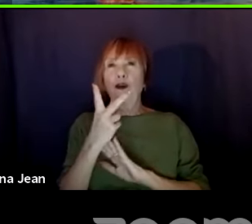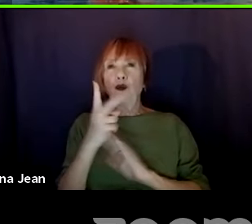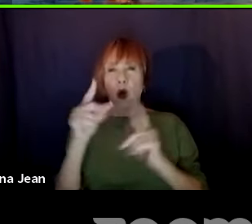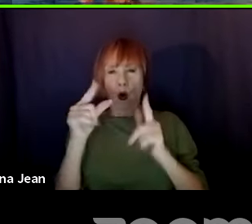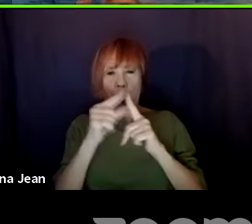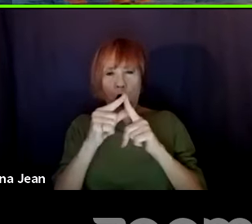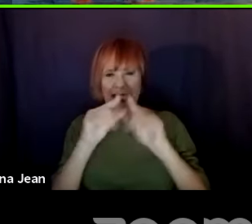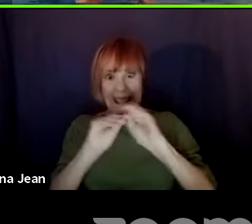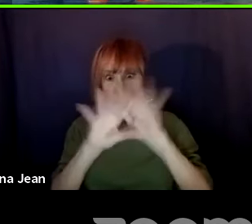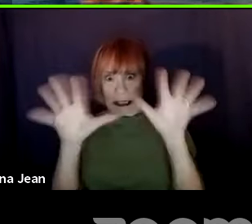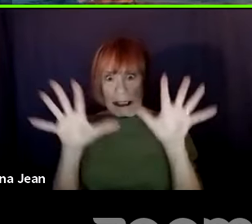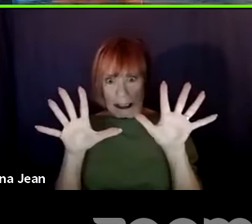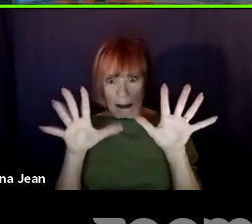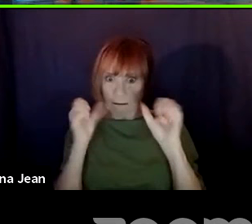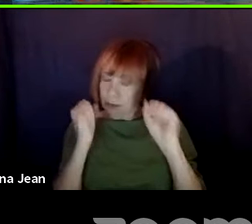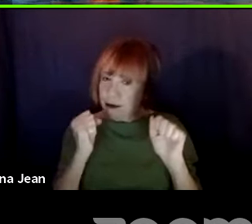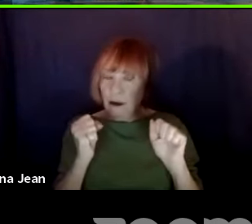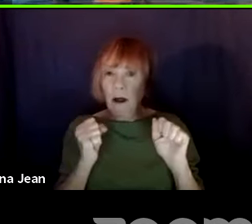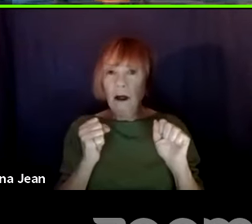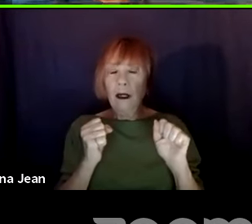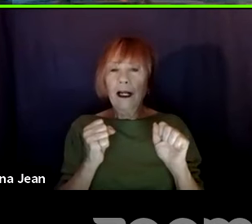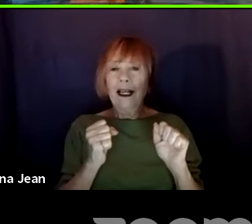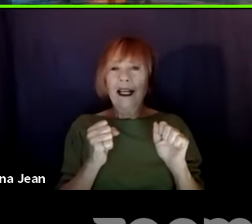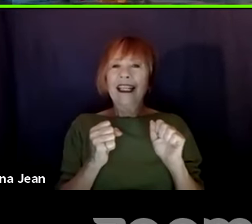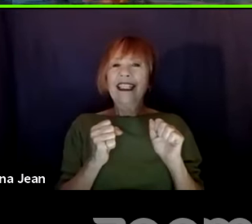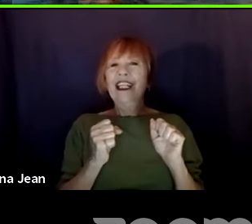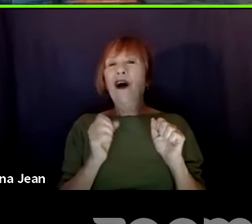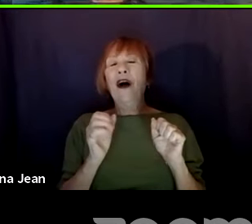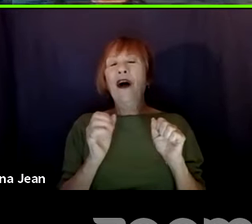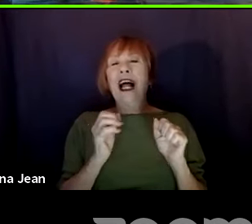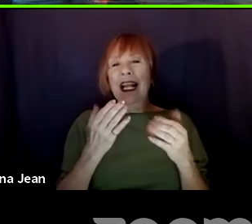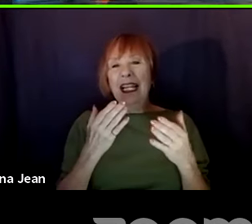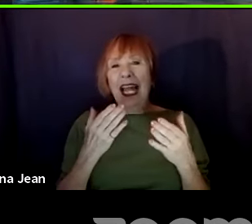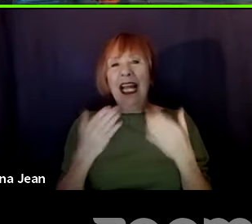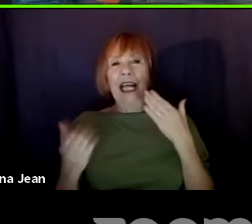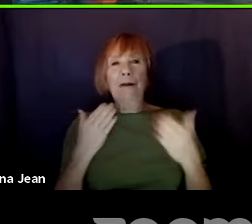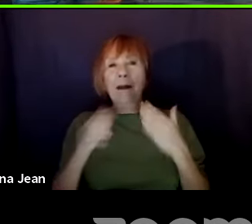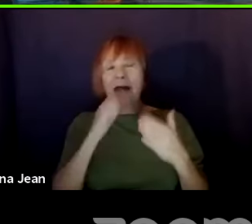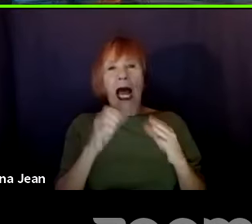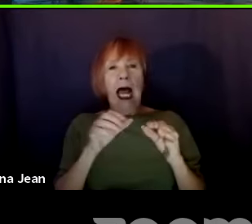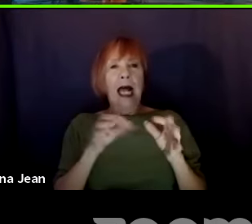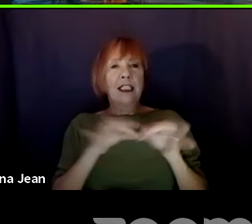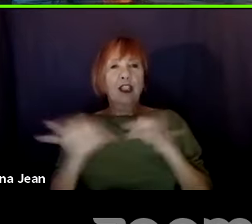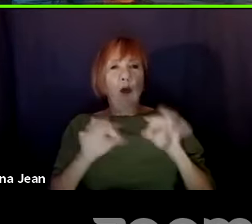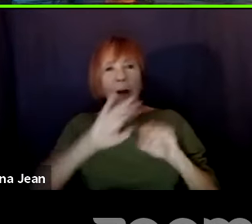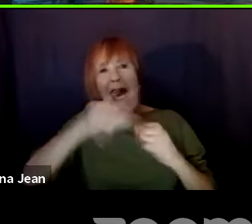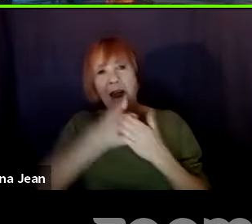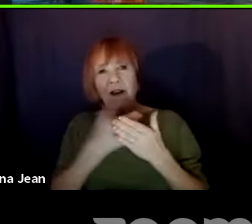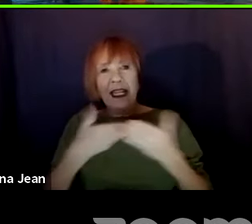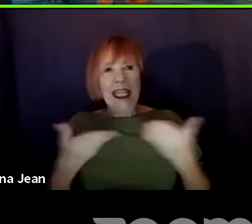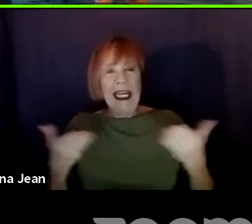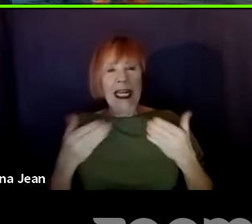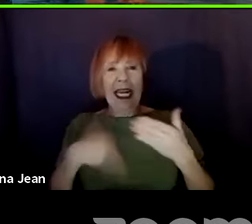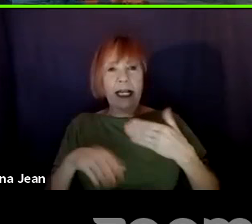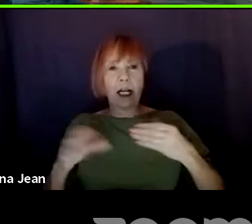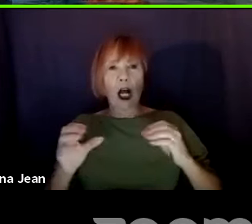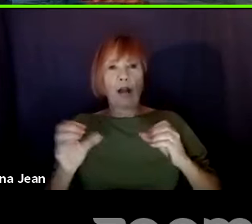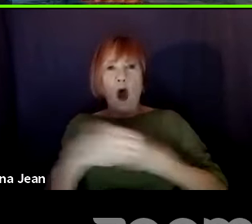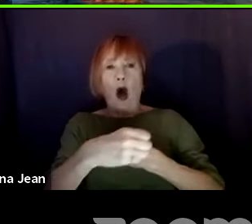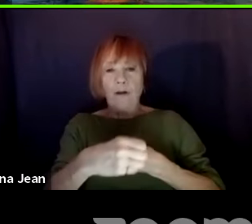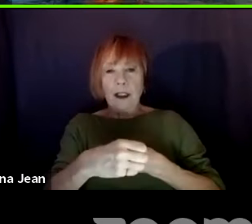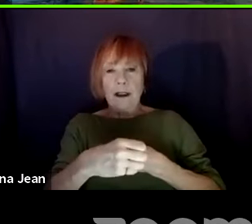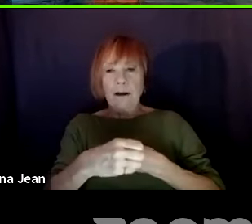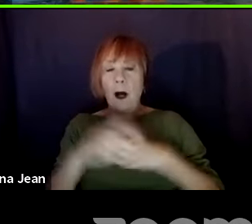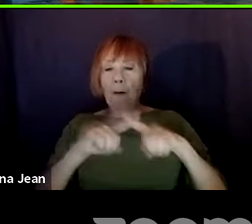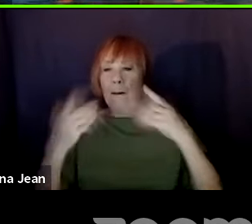You know, so like Paul said, you you wouldn't describe everything in the office, but I might say something like, he has a globe on his desk and a,